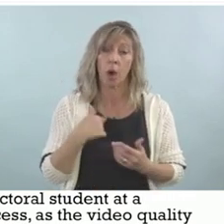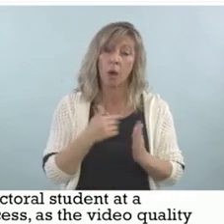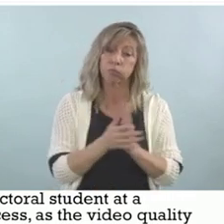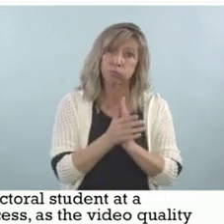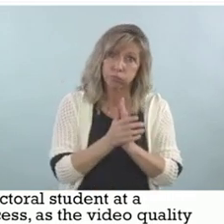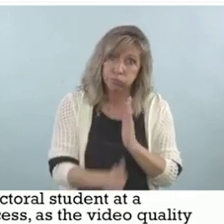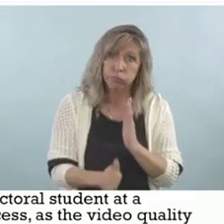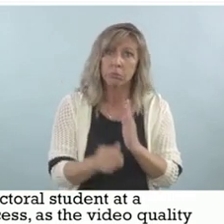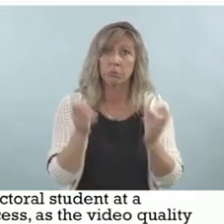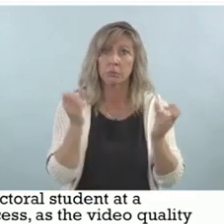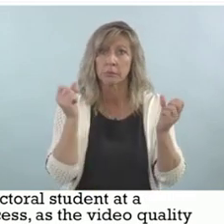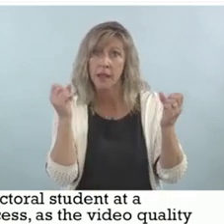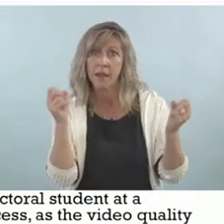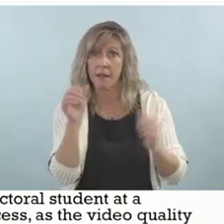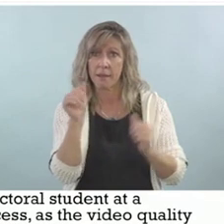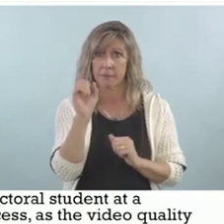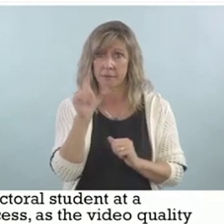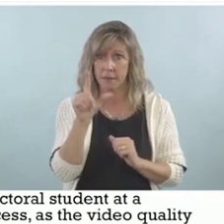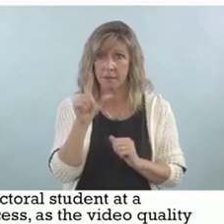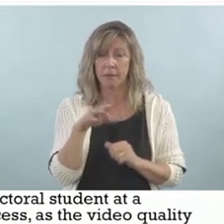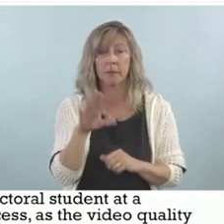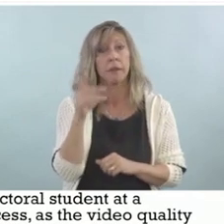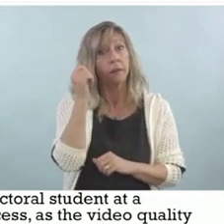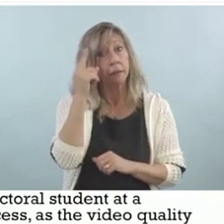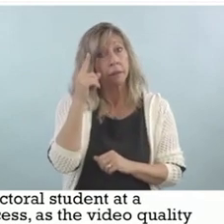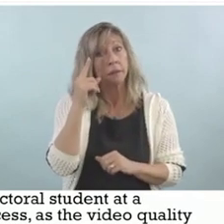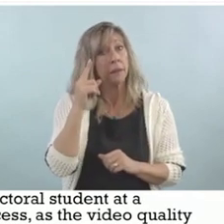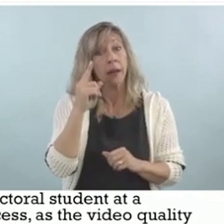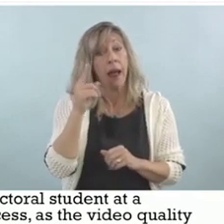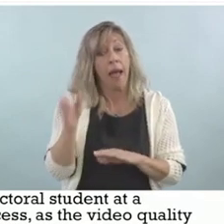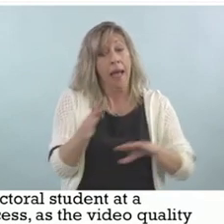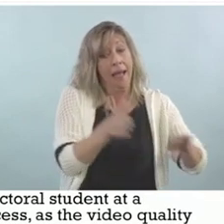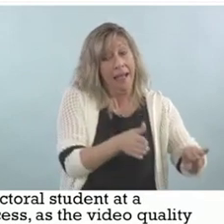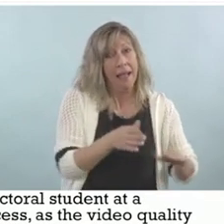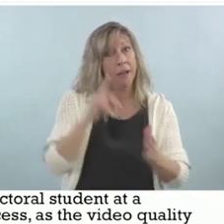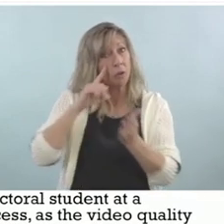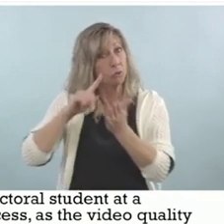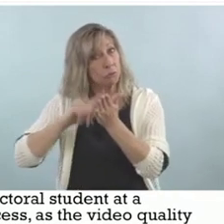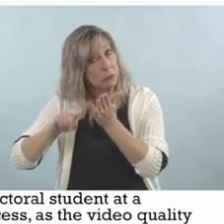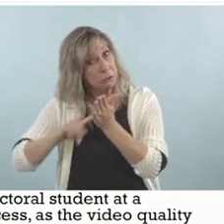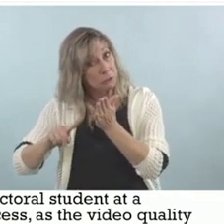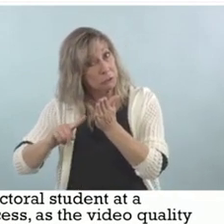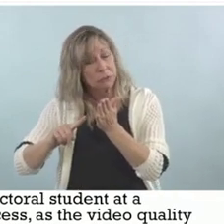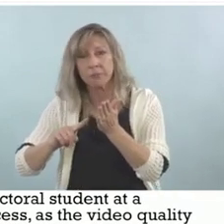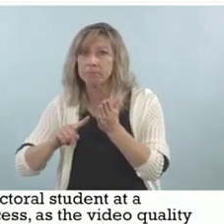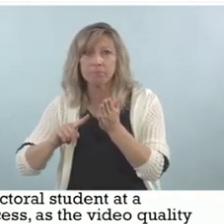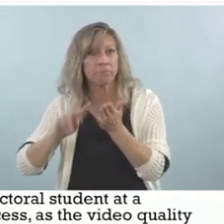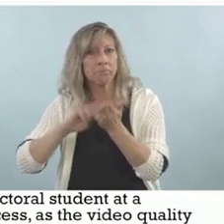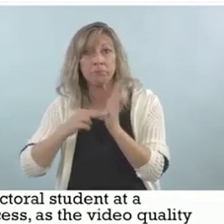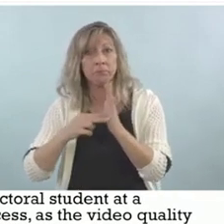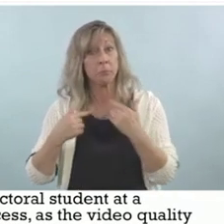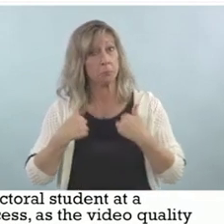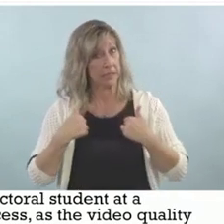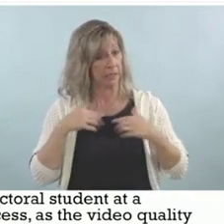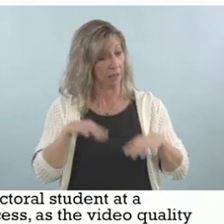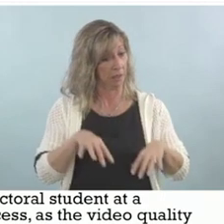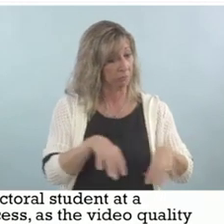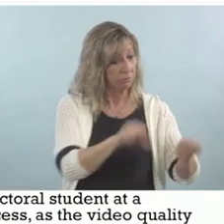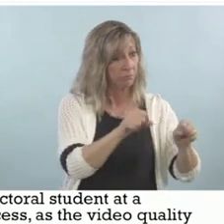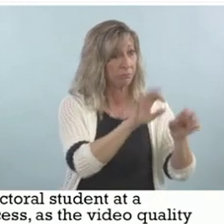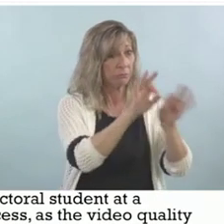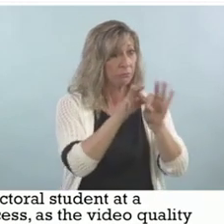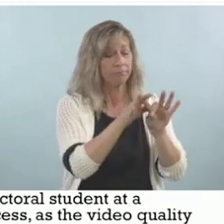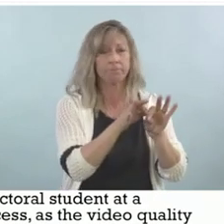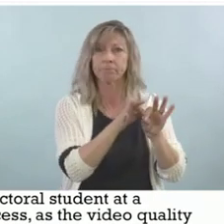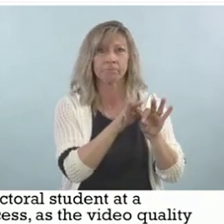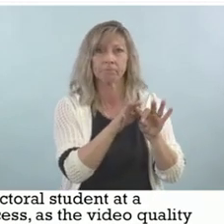However, as a researcher, it's not really appropriate for me to do the interpretation.